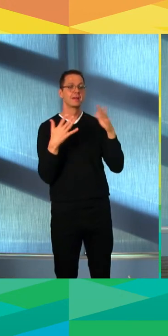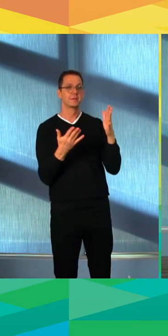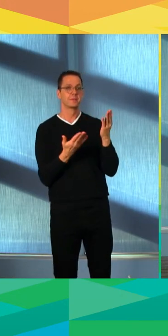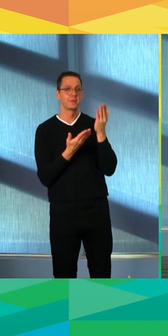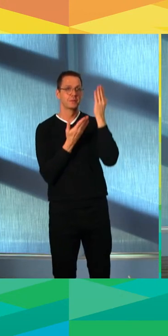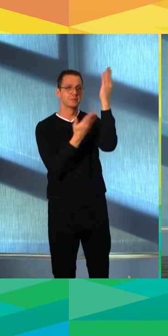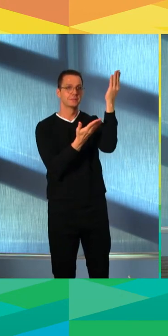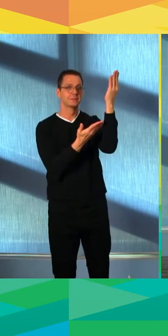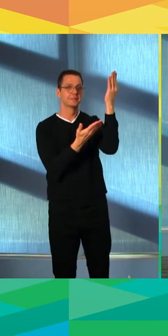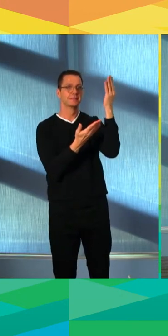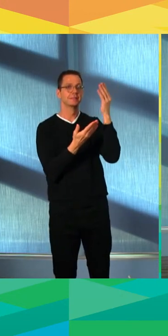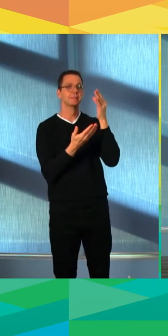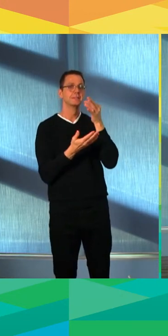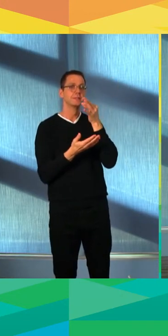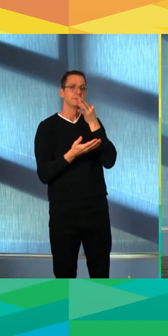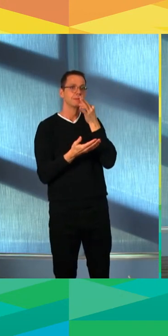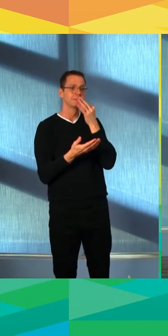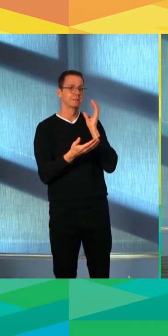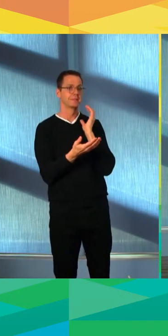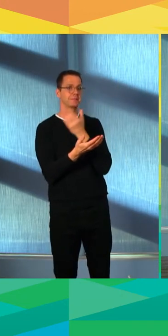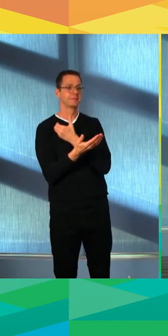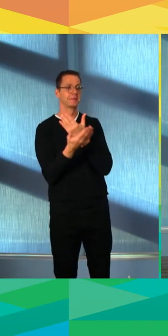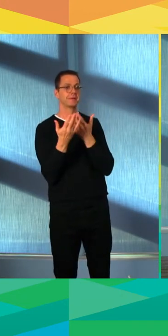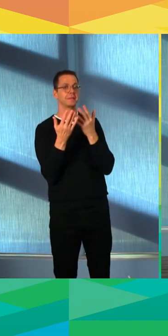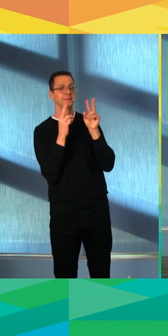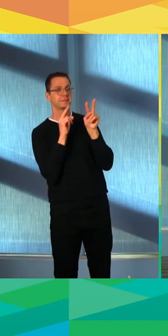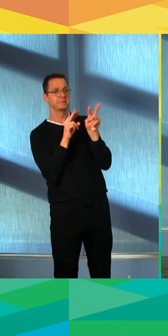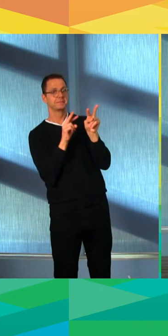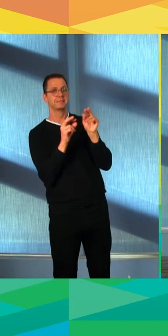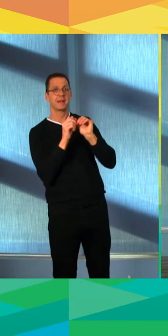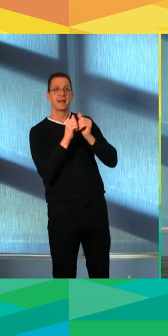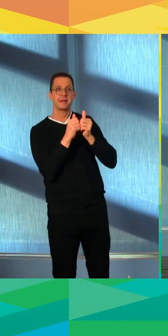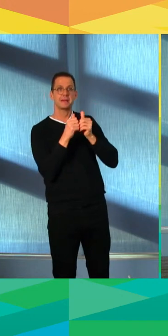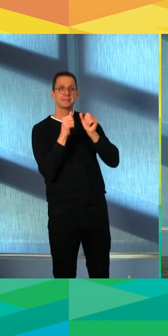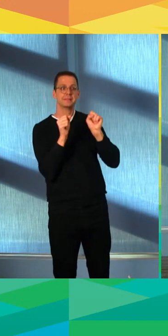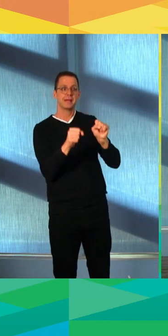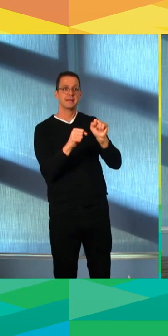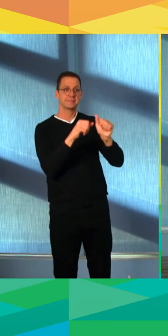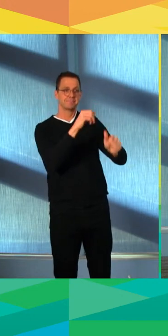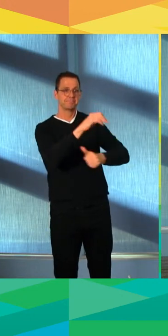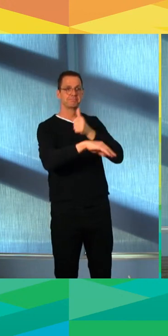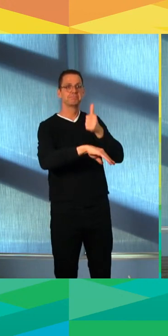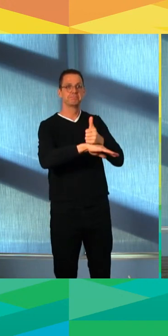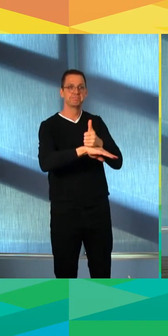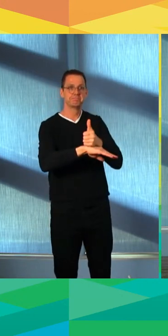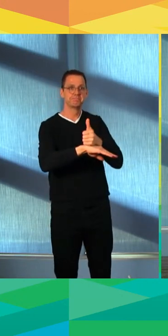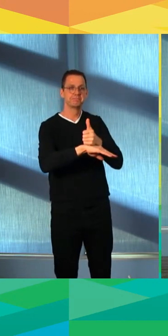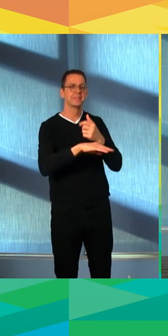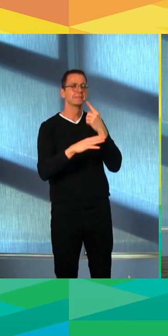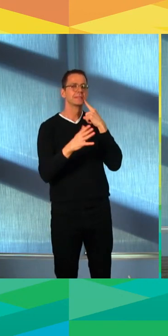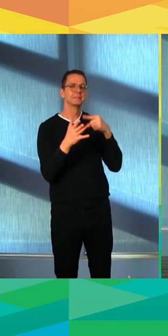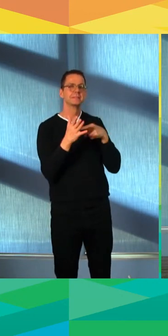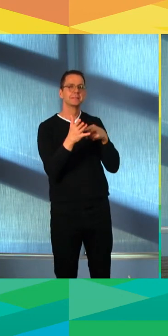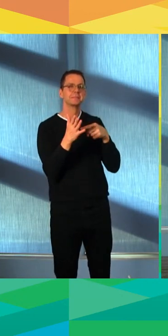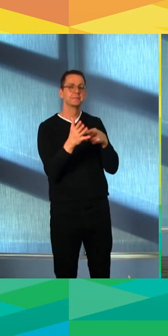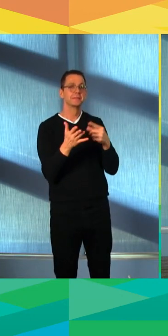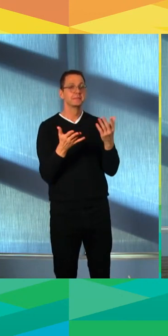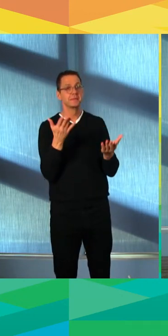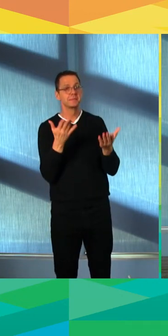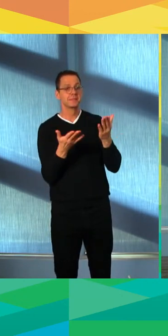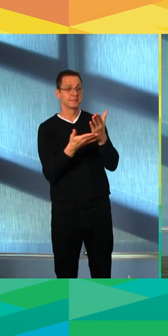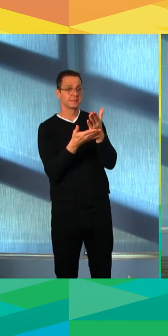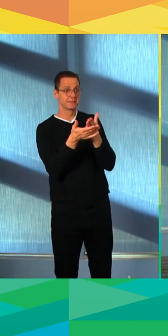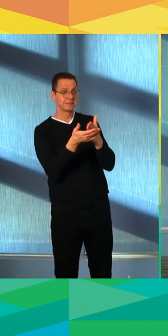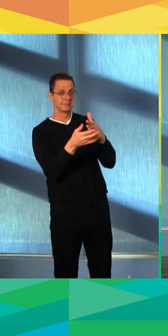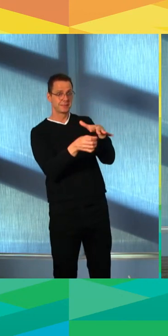to look at how we could partner on the activation of underused park spaces where we have some infrastructure challenges